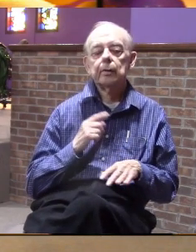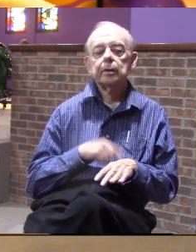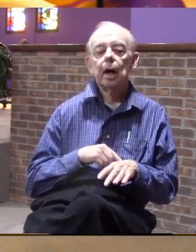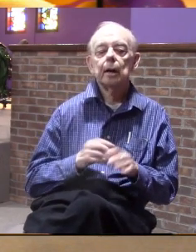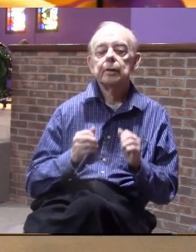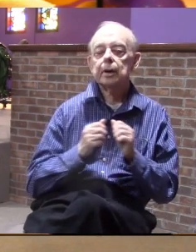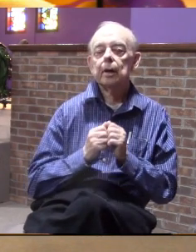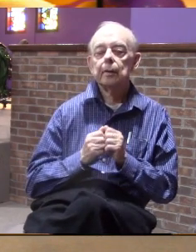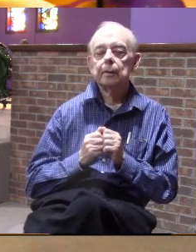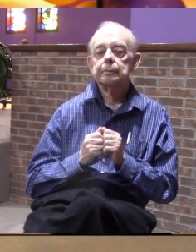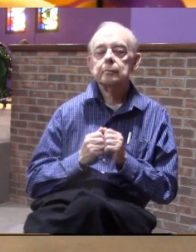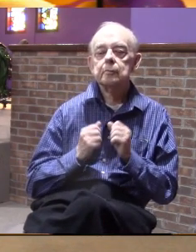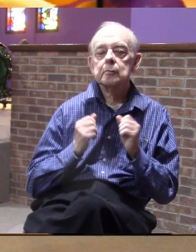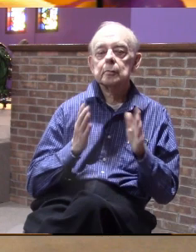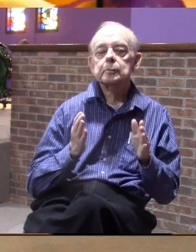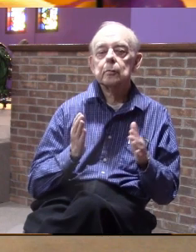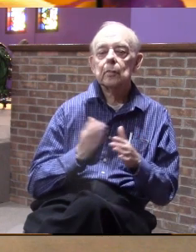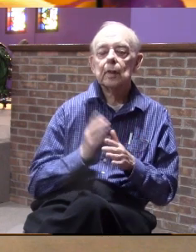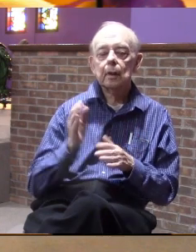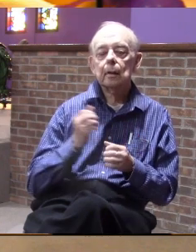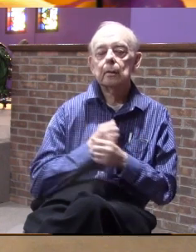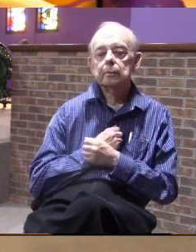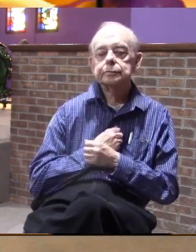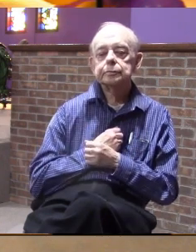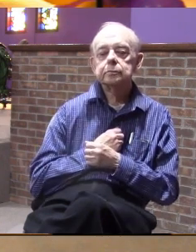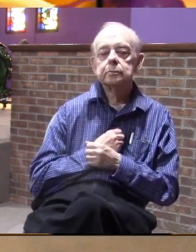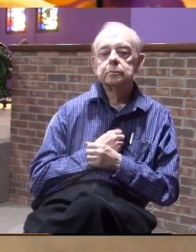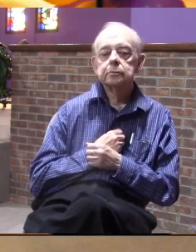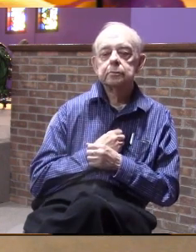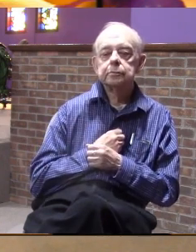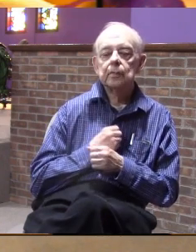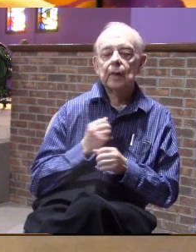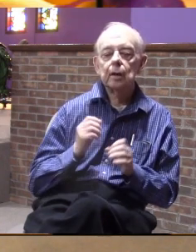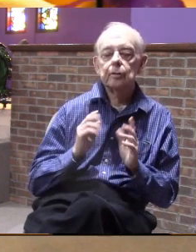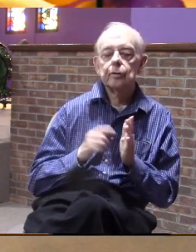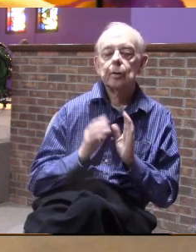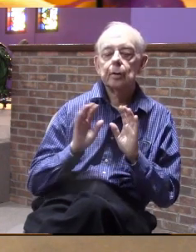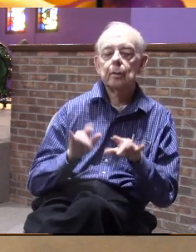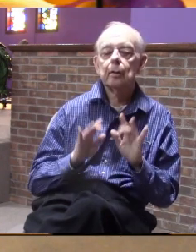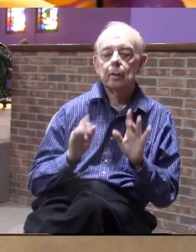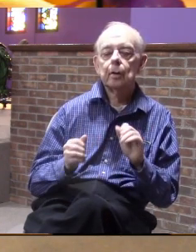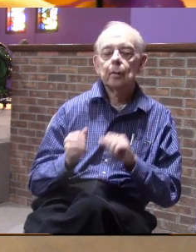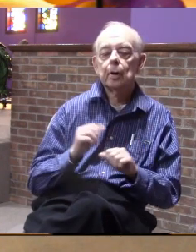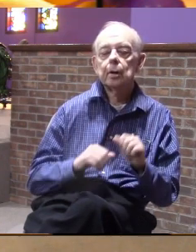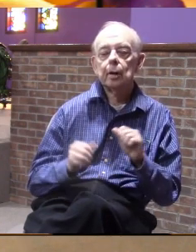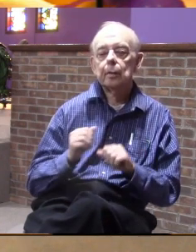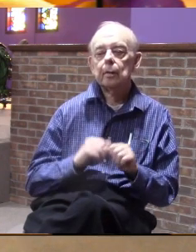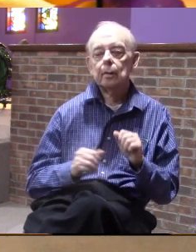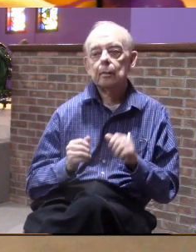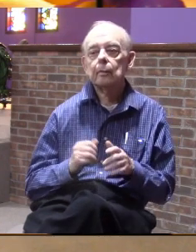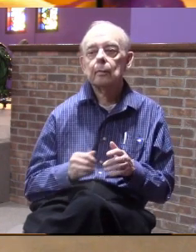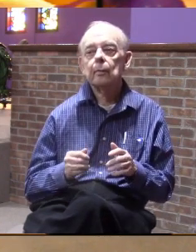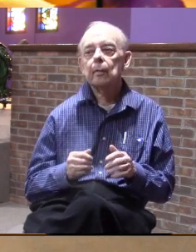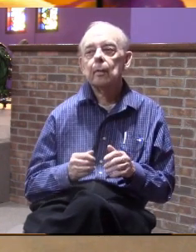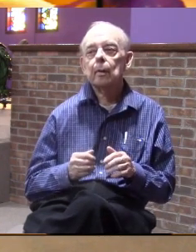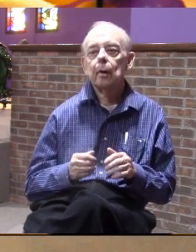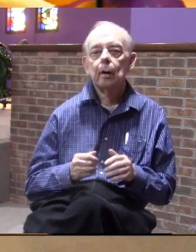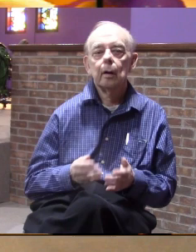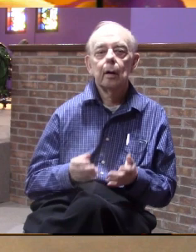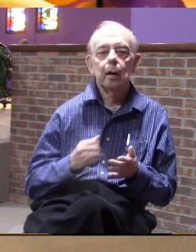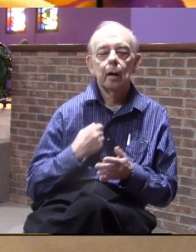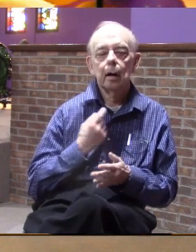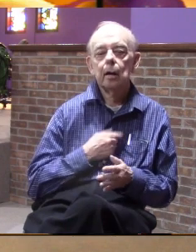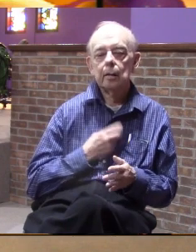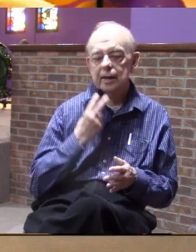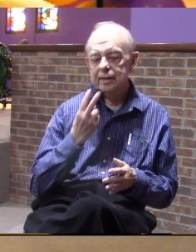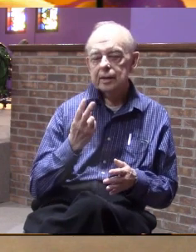together father to share your love your grace your mercy towards each other help us